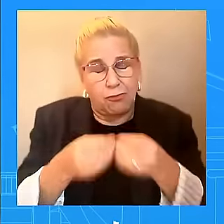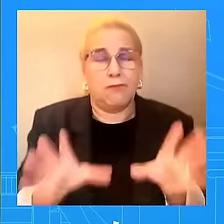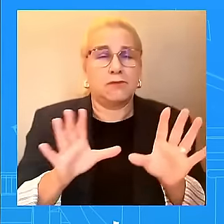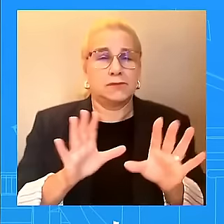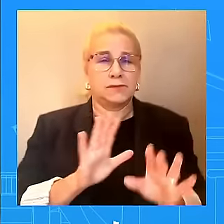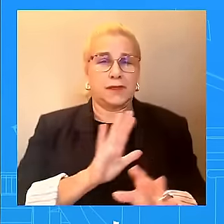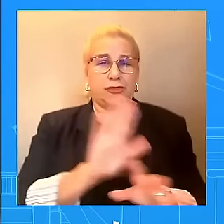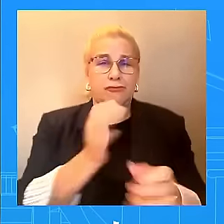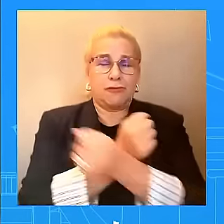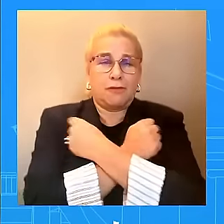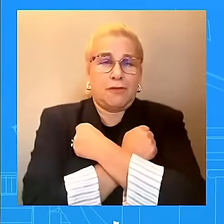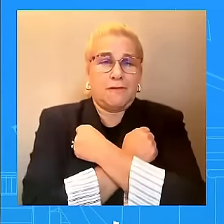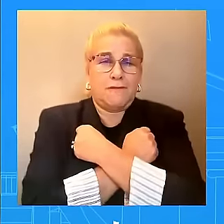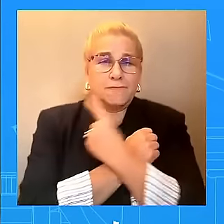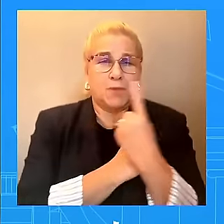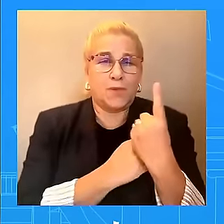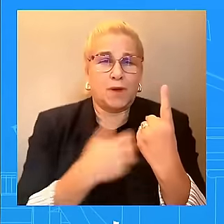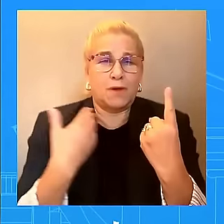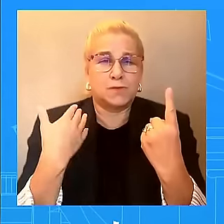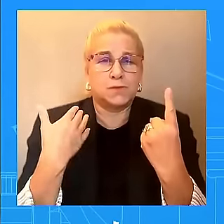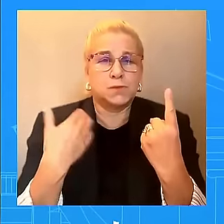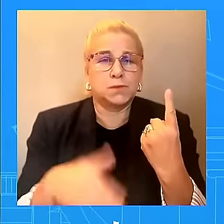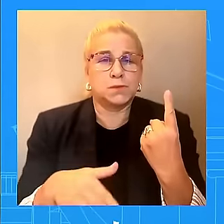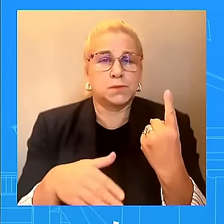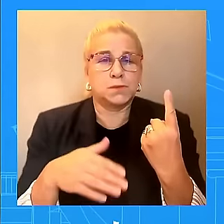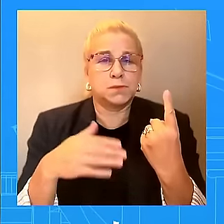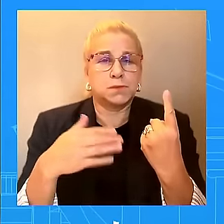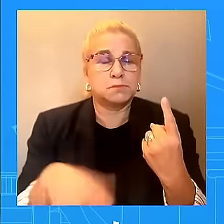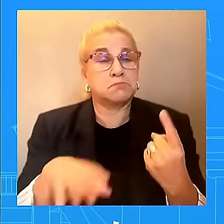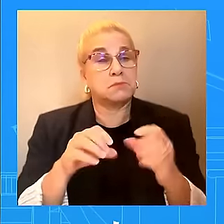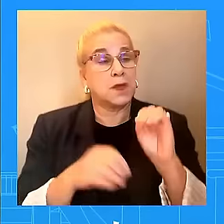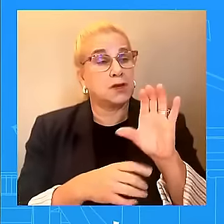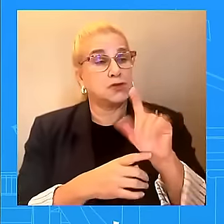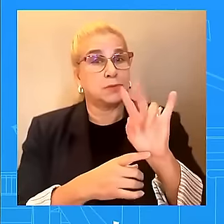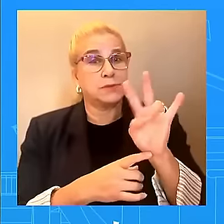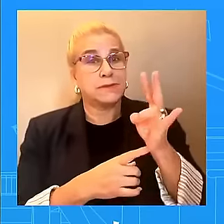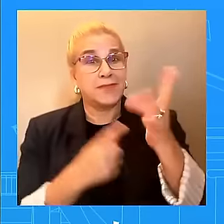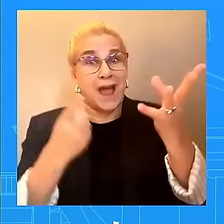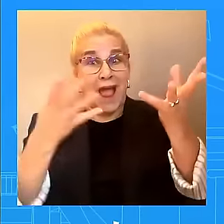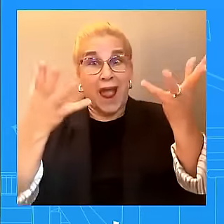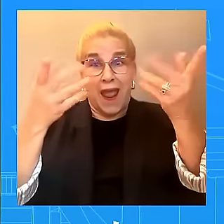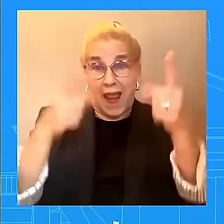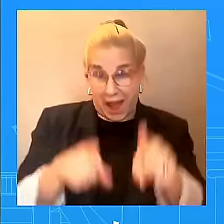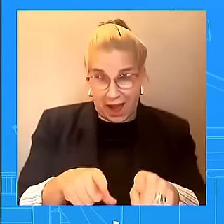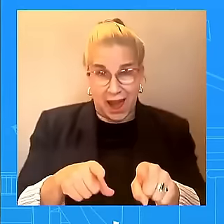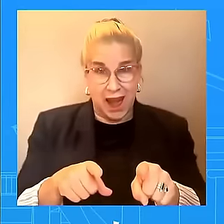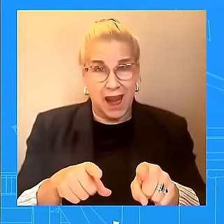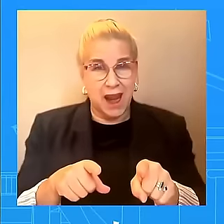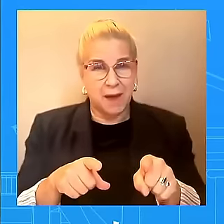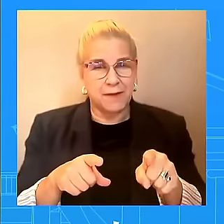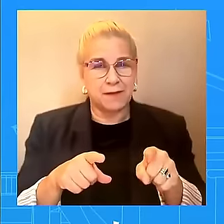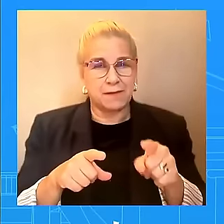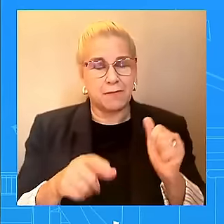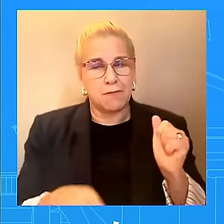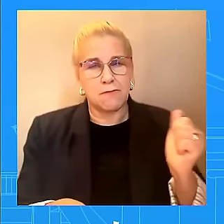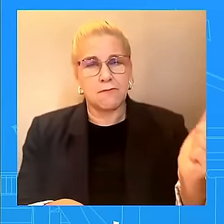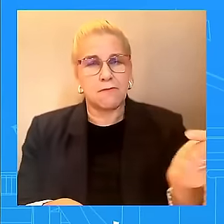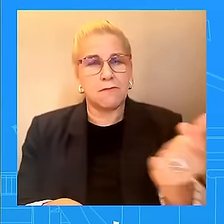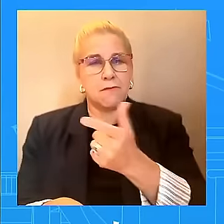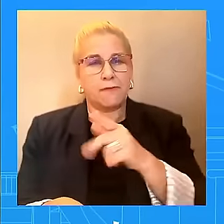have stood strongly in support of the people of Israel and they made clear again today they